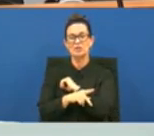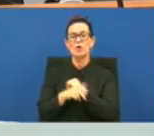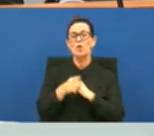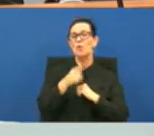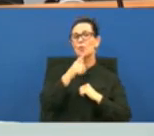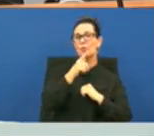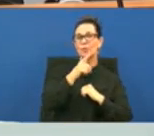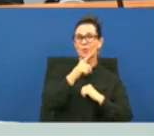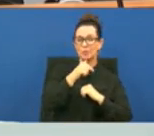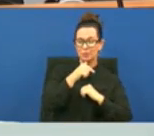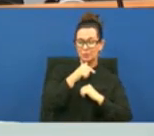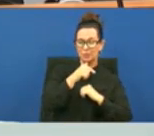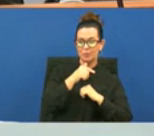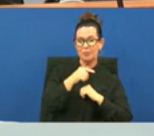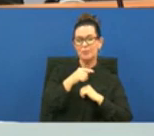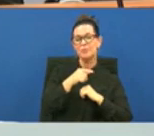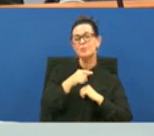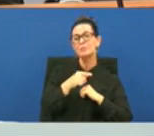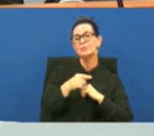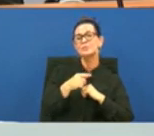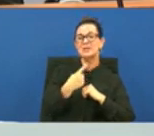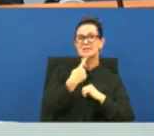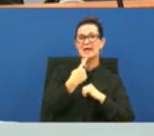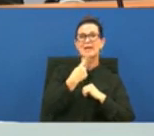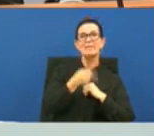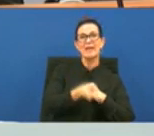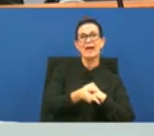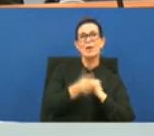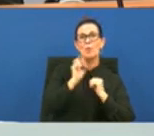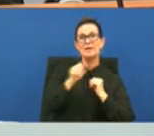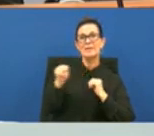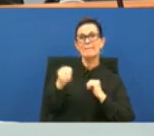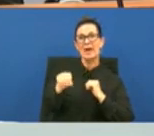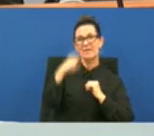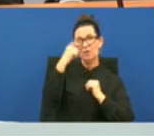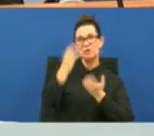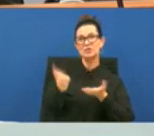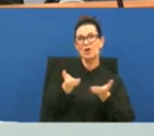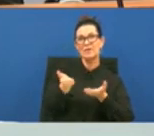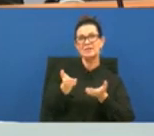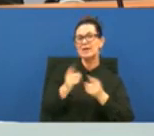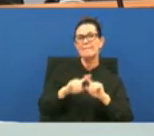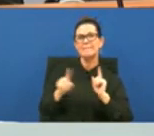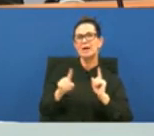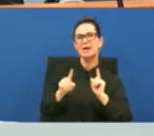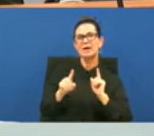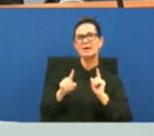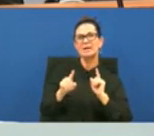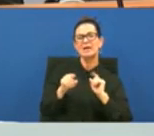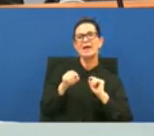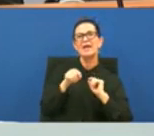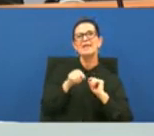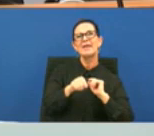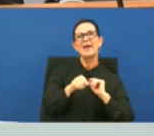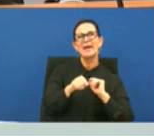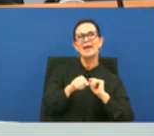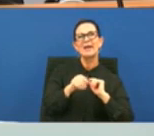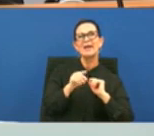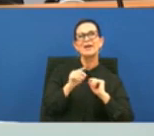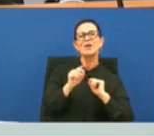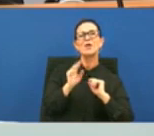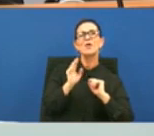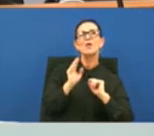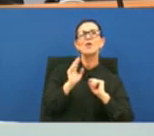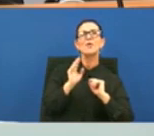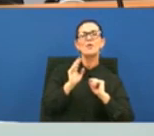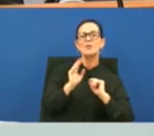supposedly paying for services but in the initiation of it it's always has said they would take people from